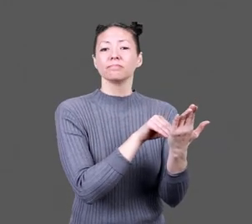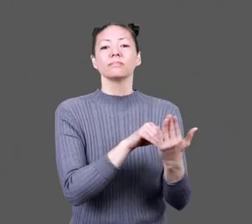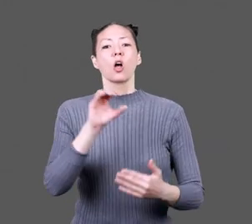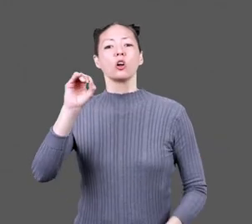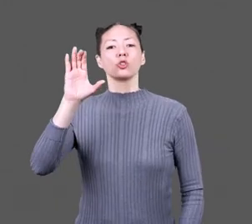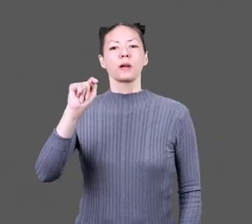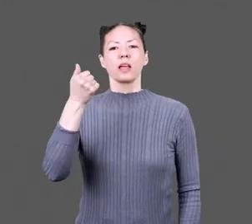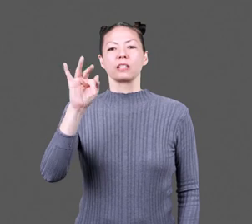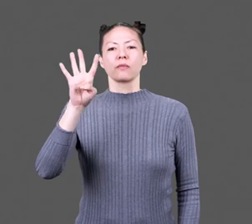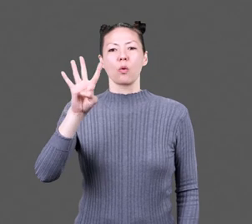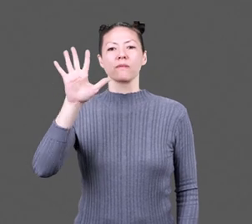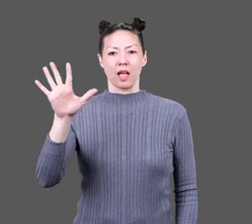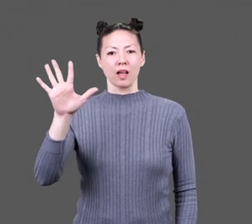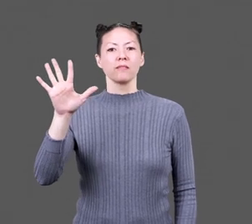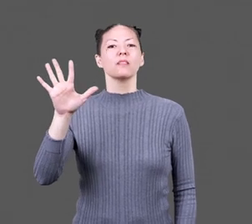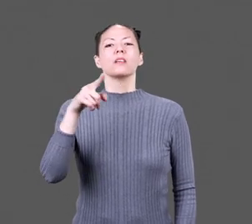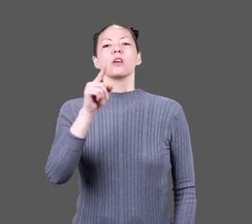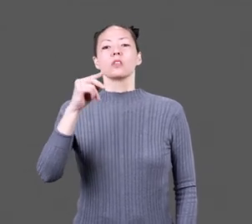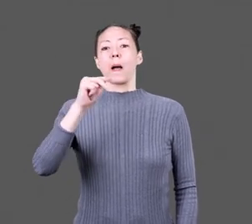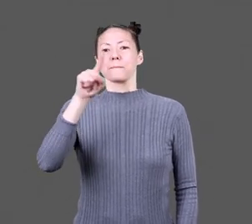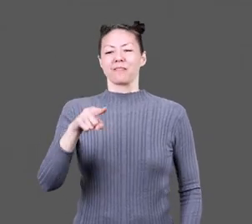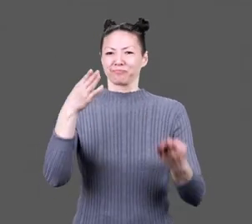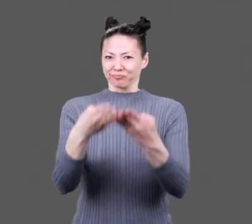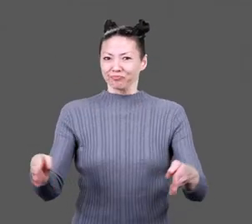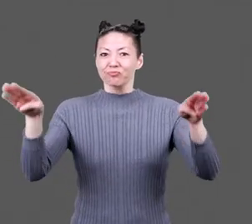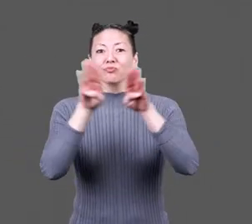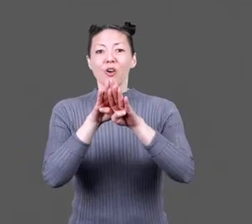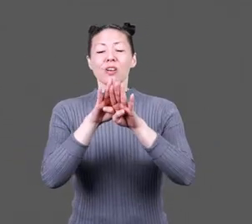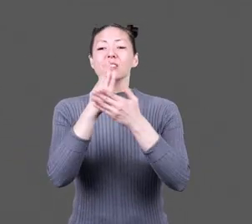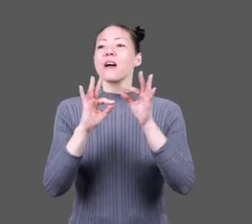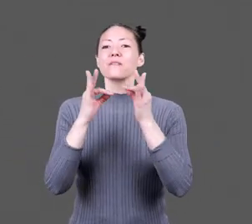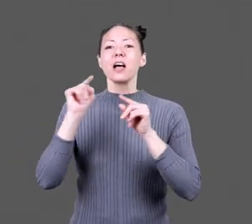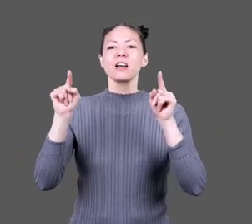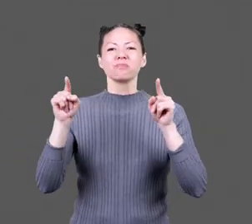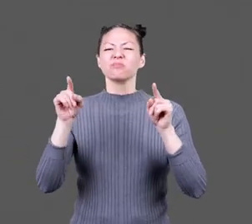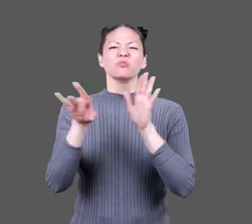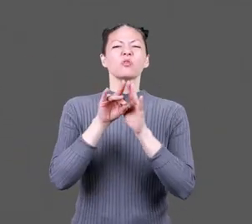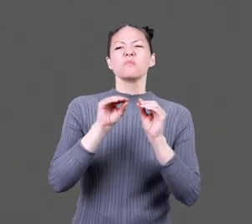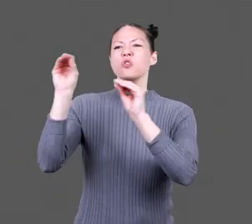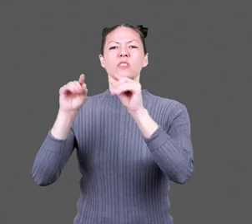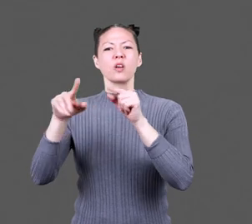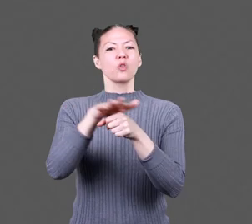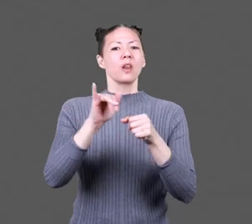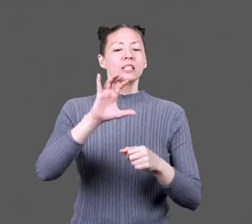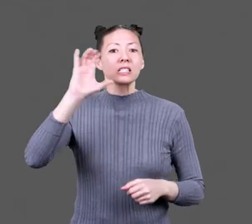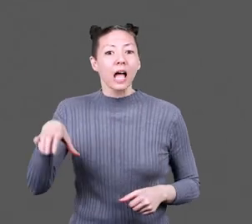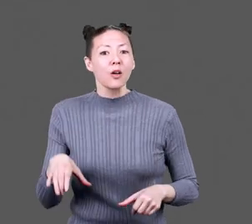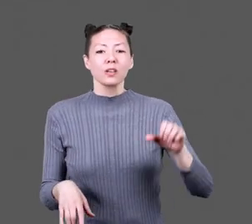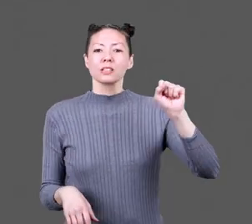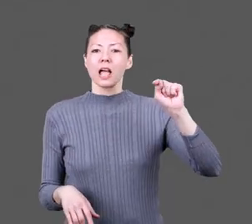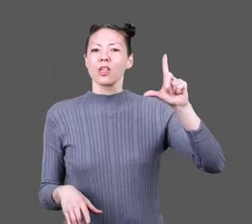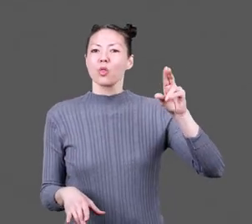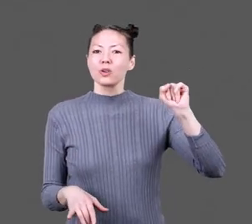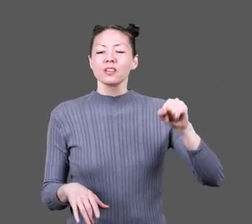In October of 1945, Topaz was closed. Some families chose to relocate to places like